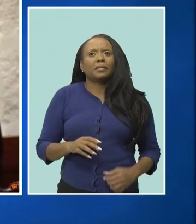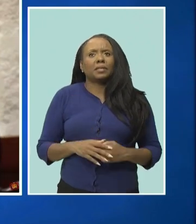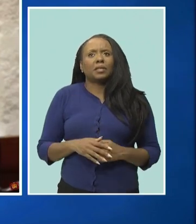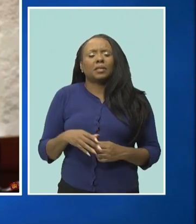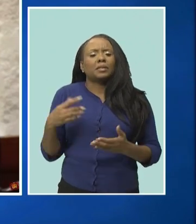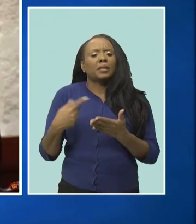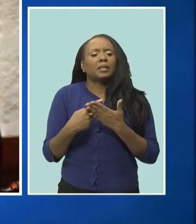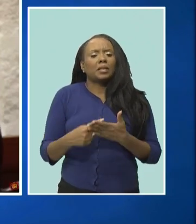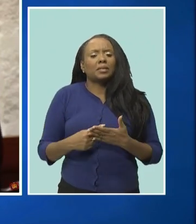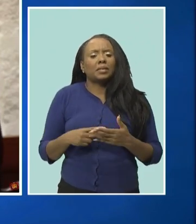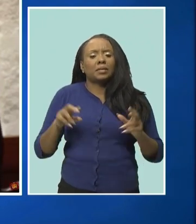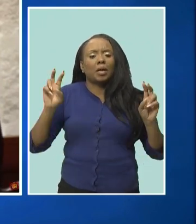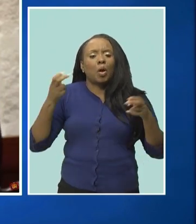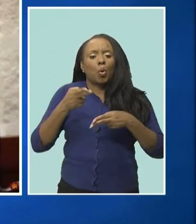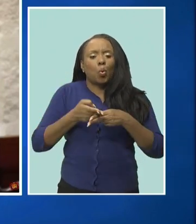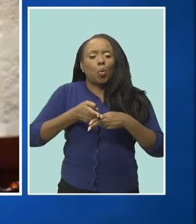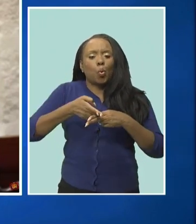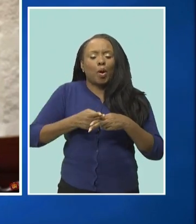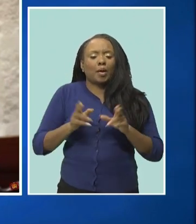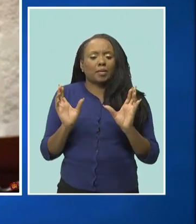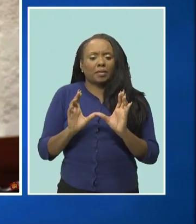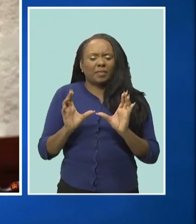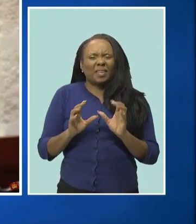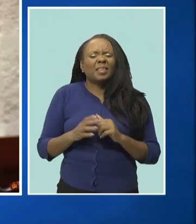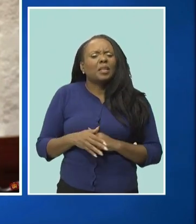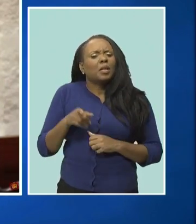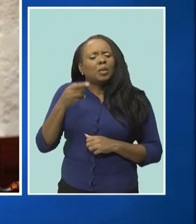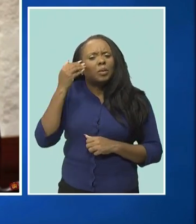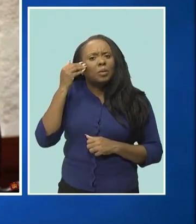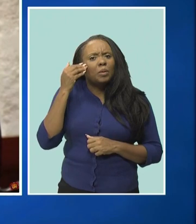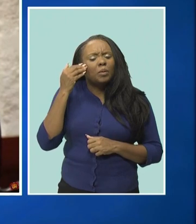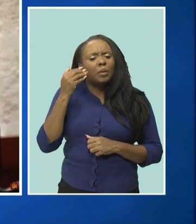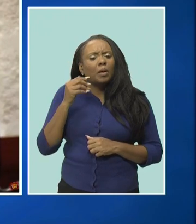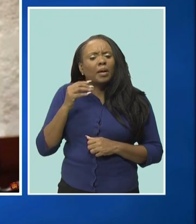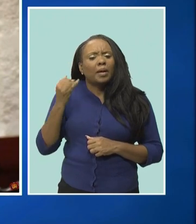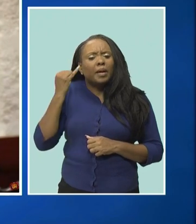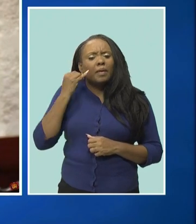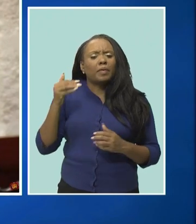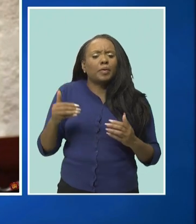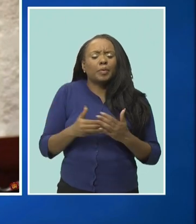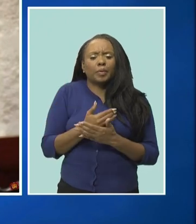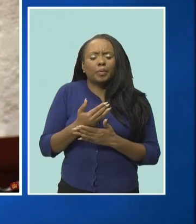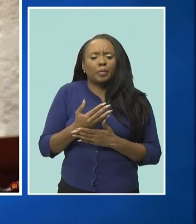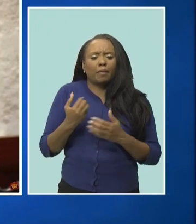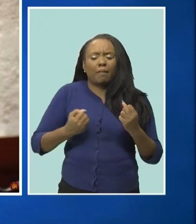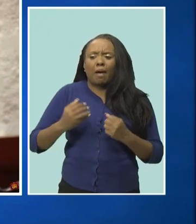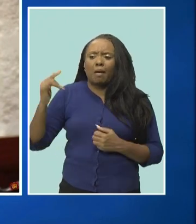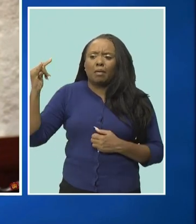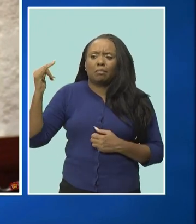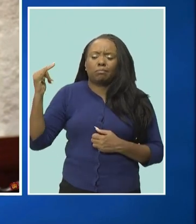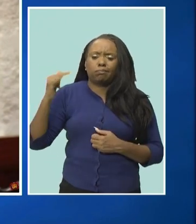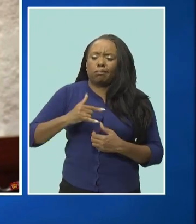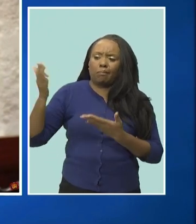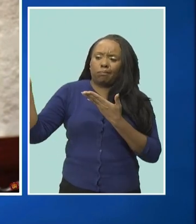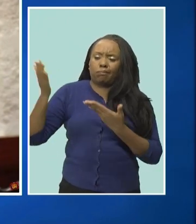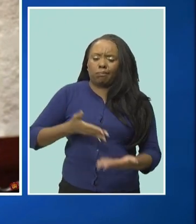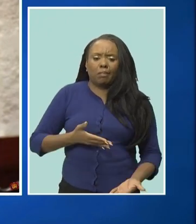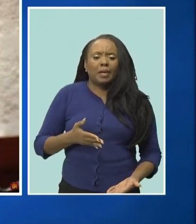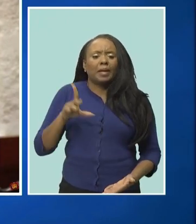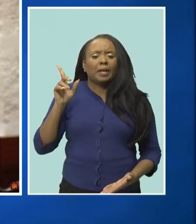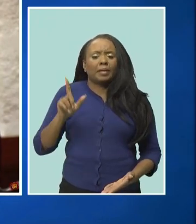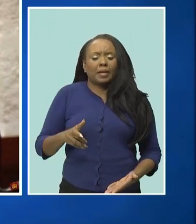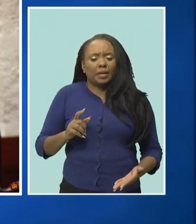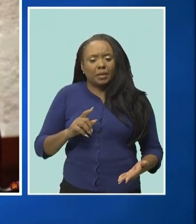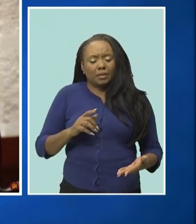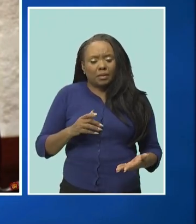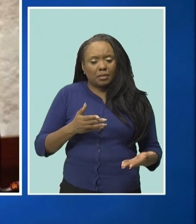that every new vehicle coming into this island must be presented to the mtw in order for it to be weighed and a weight